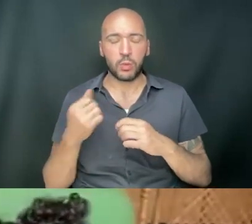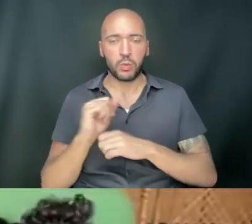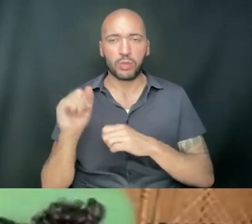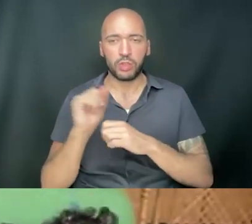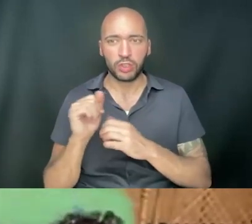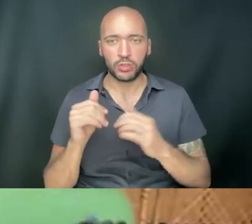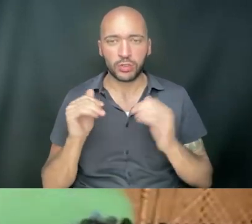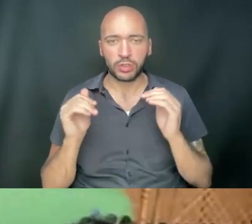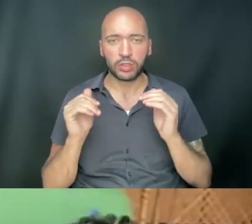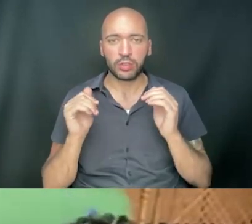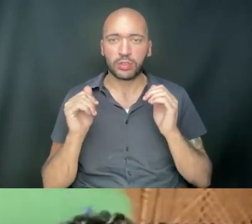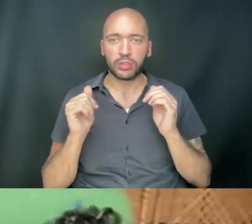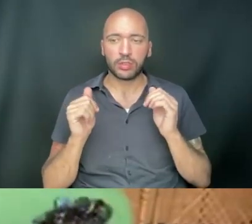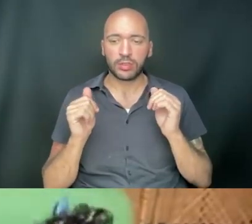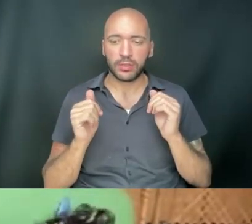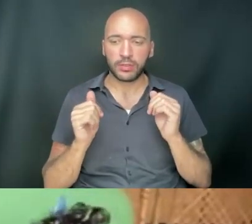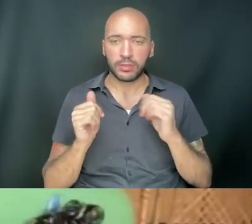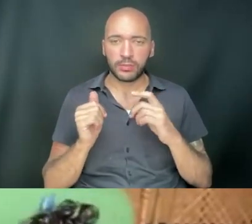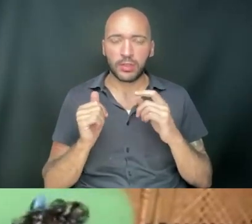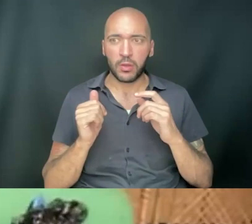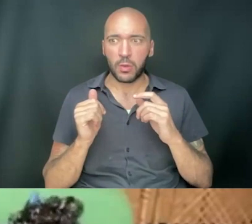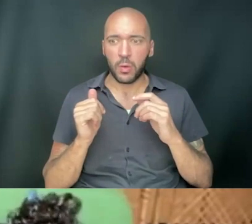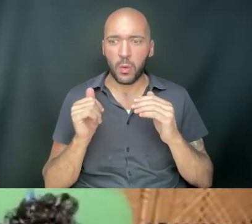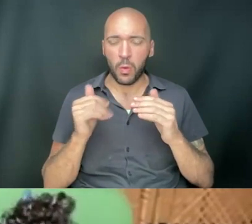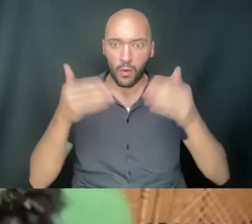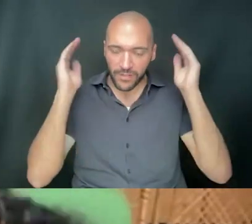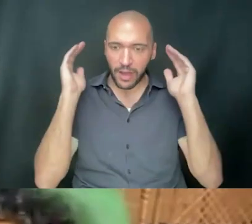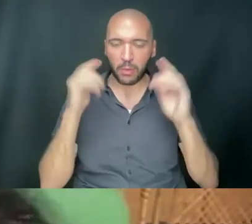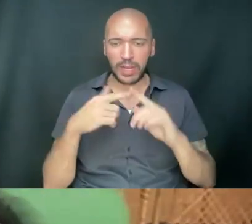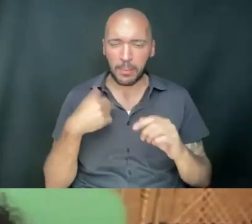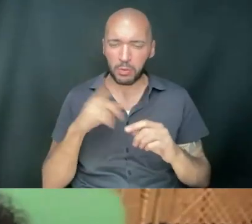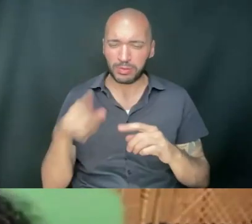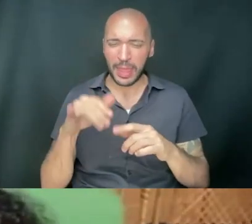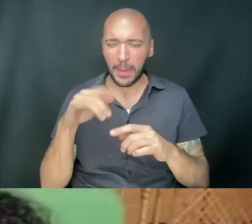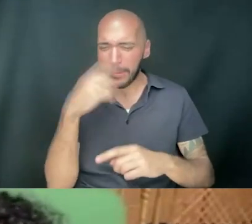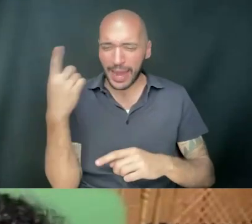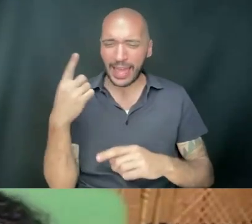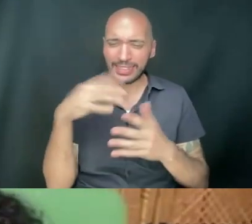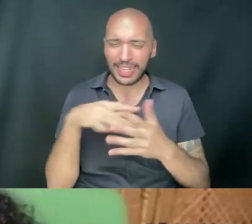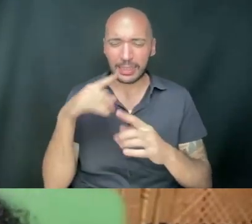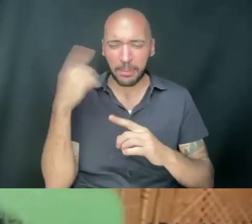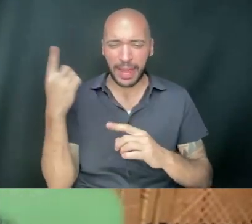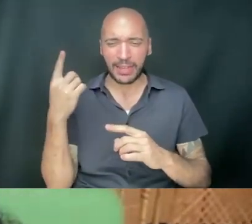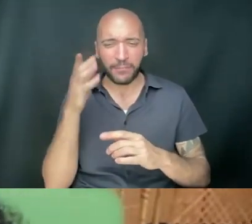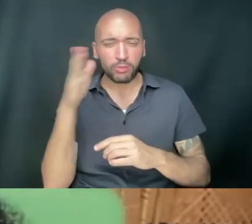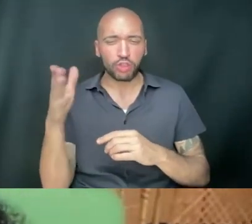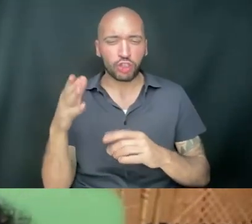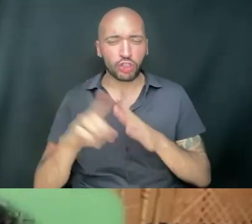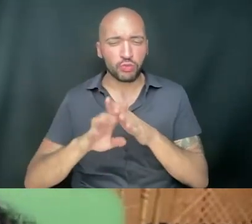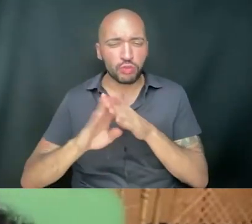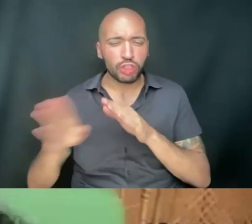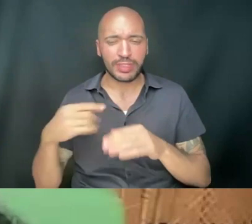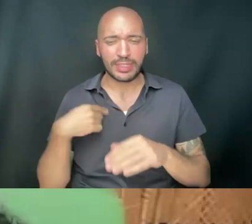to the Black Studies Collaboratory, Black Features Retreat, and there was a whole section of it that got completely,